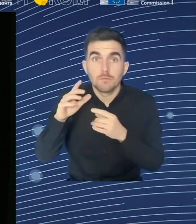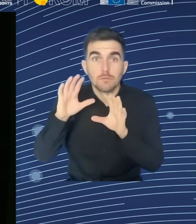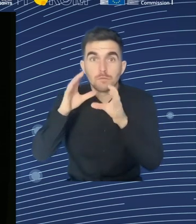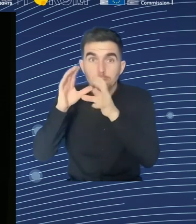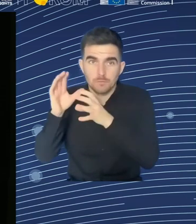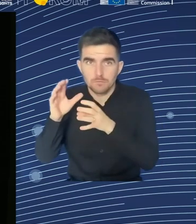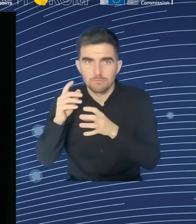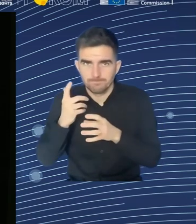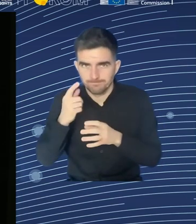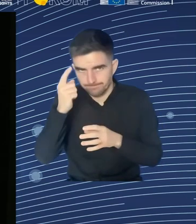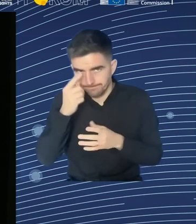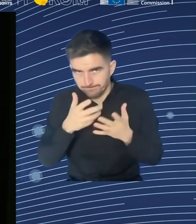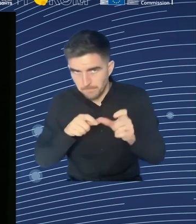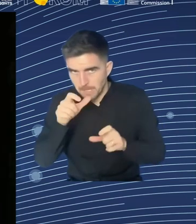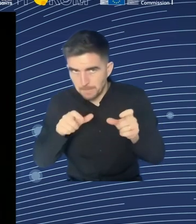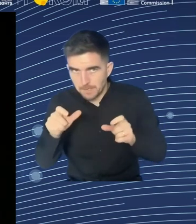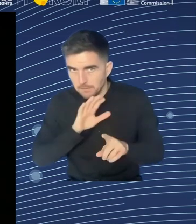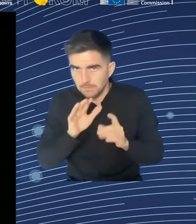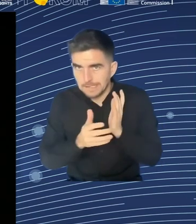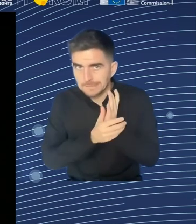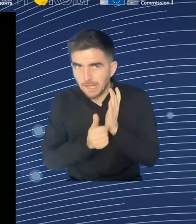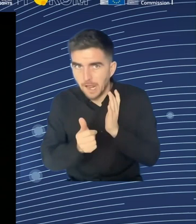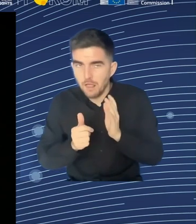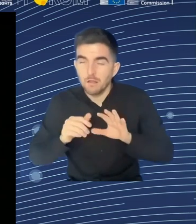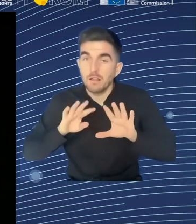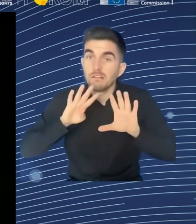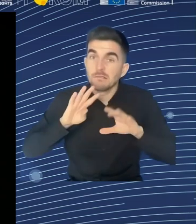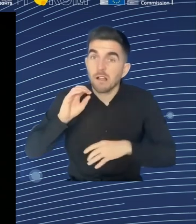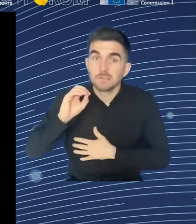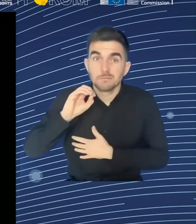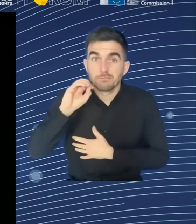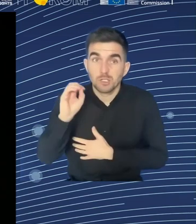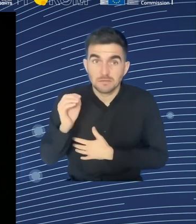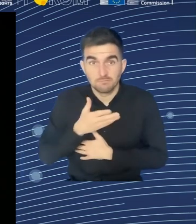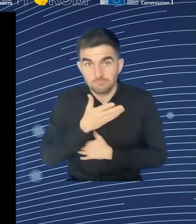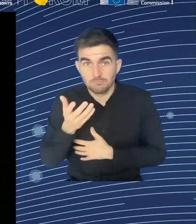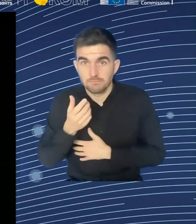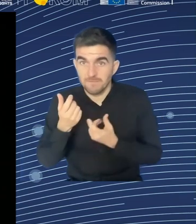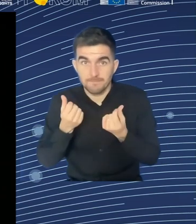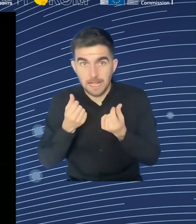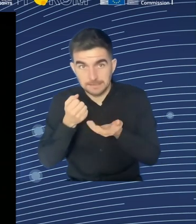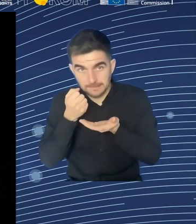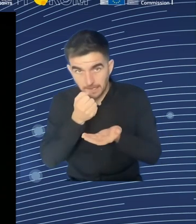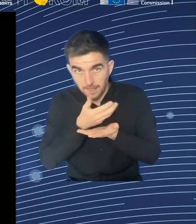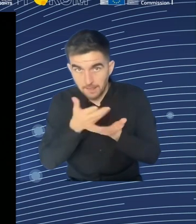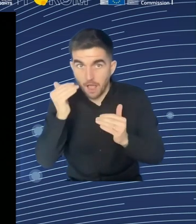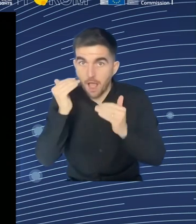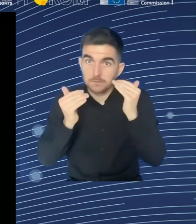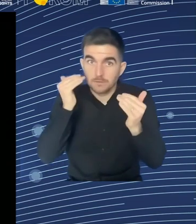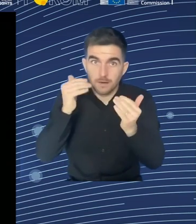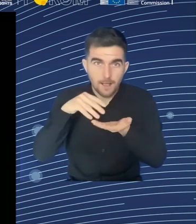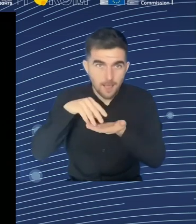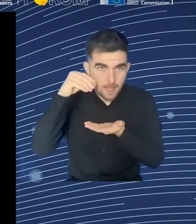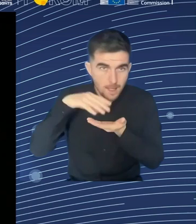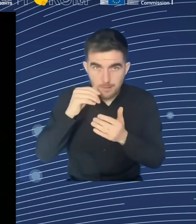of employers to their workforce. And I agree with Esther that there is a converging interest here. So the success